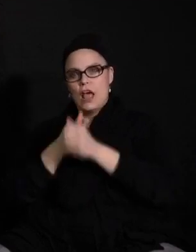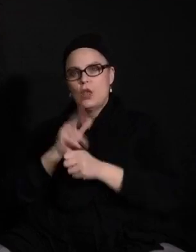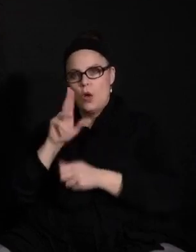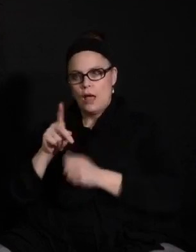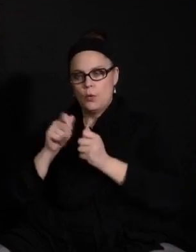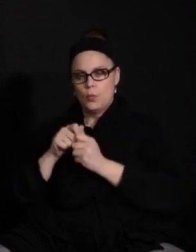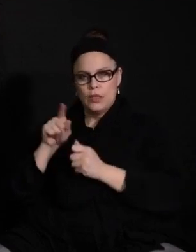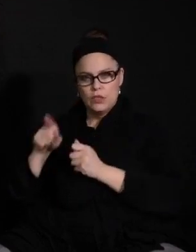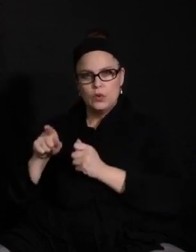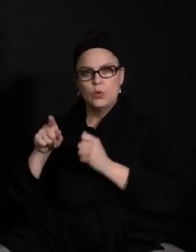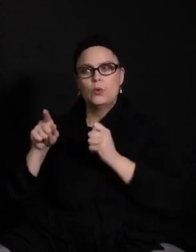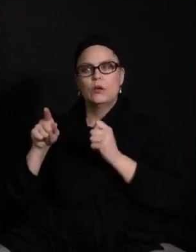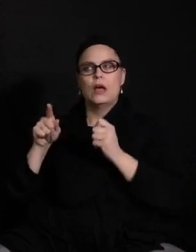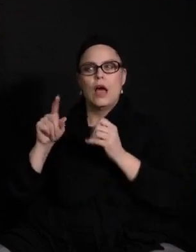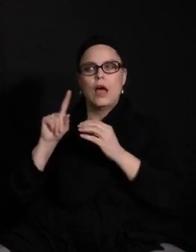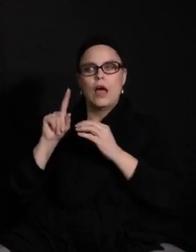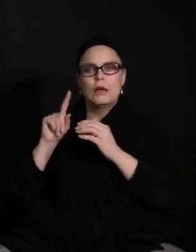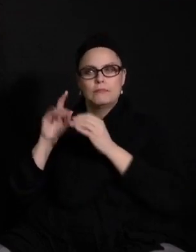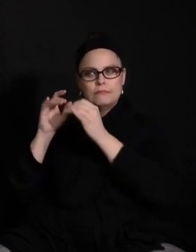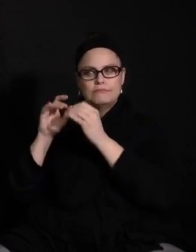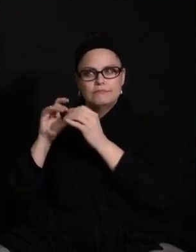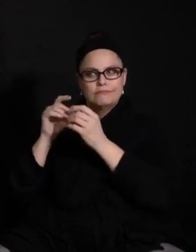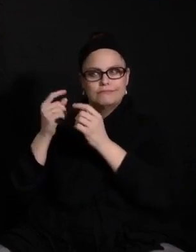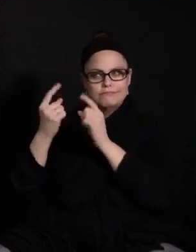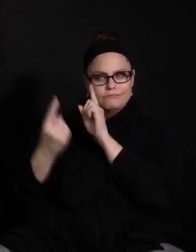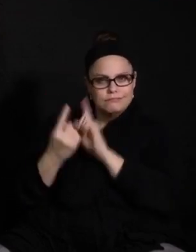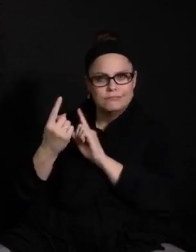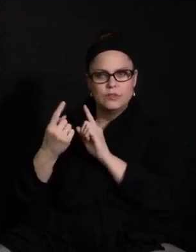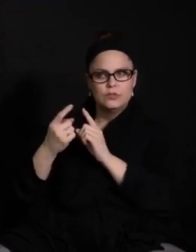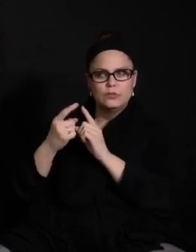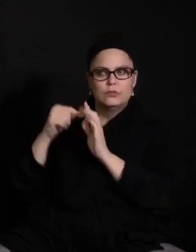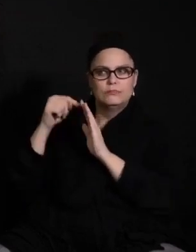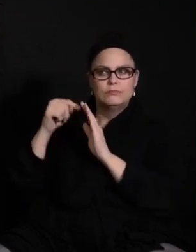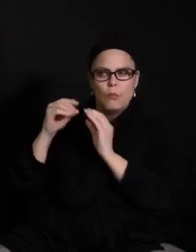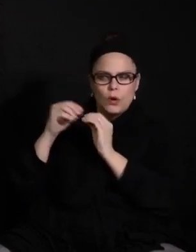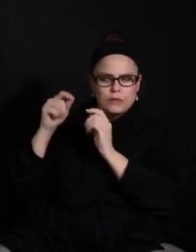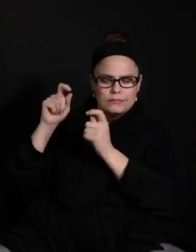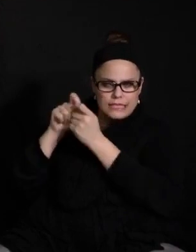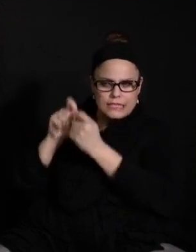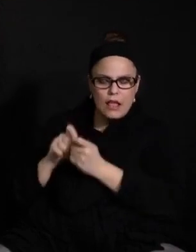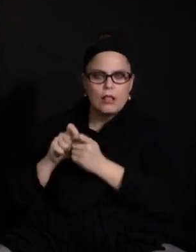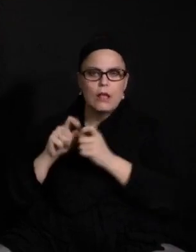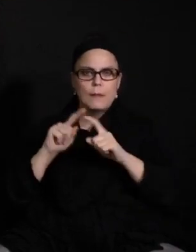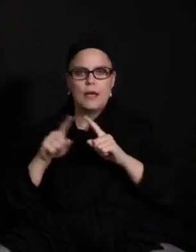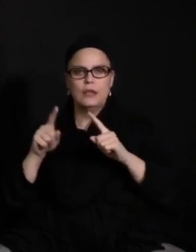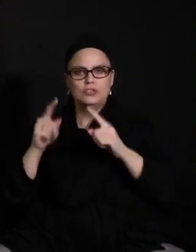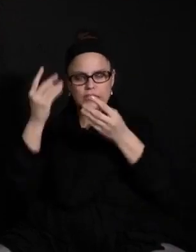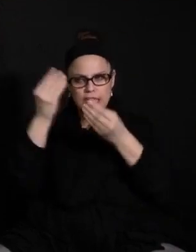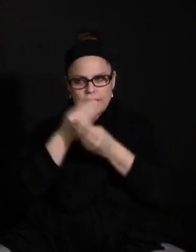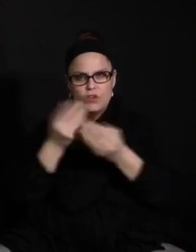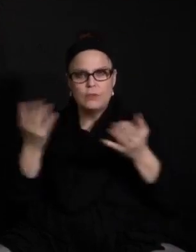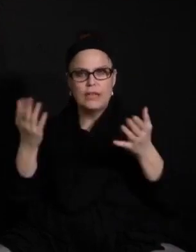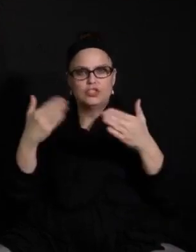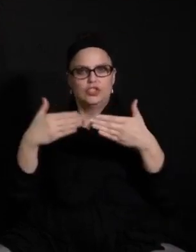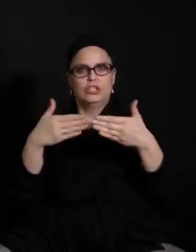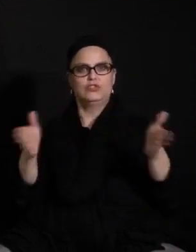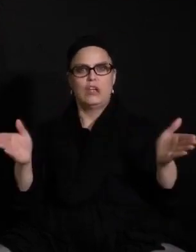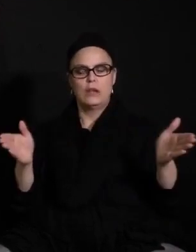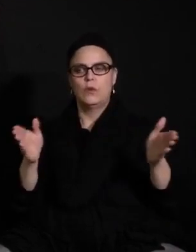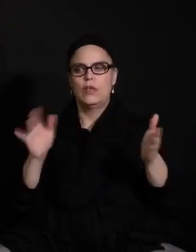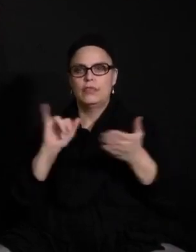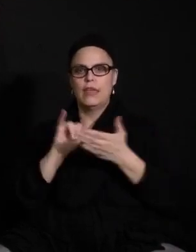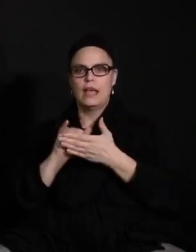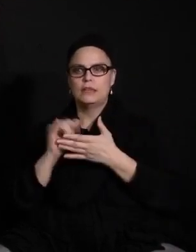as well to go into more detail. But in general, I wanted to provide some over overarching information as well. That